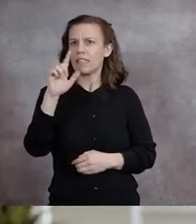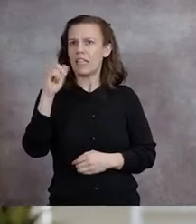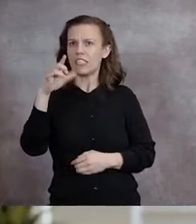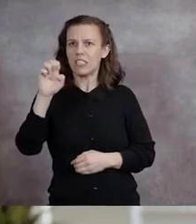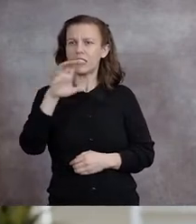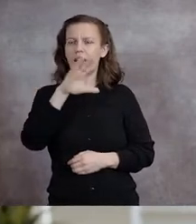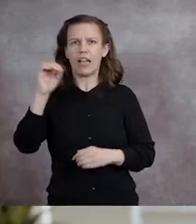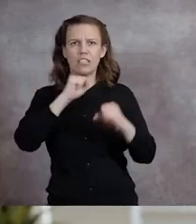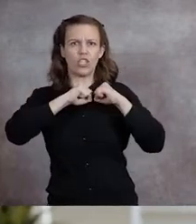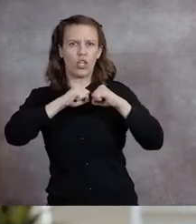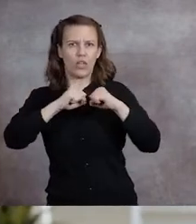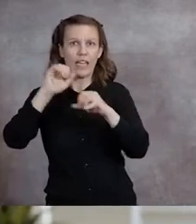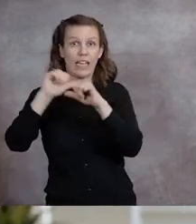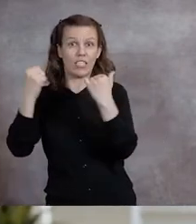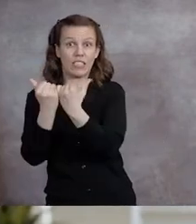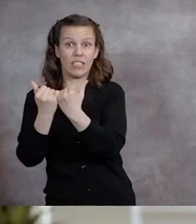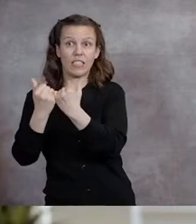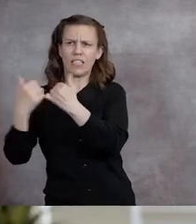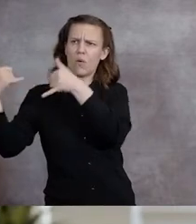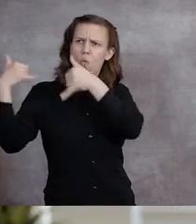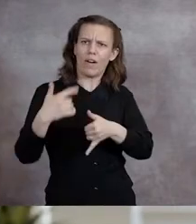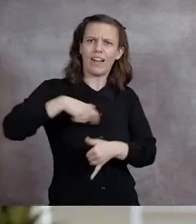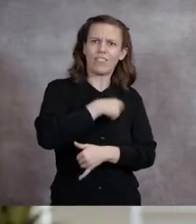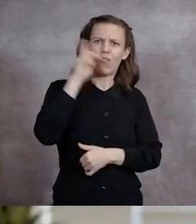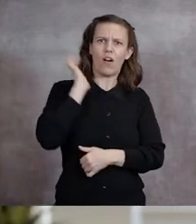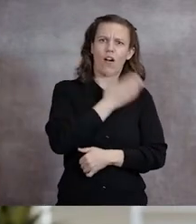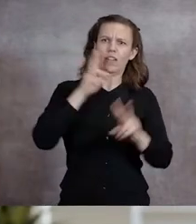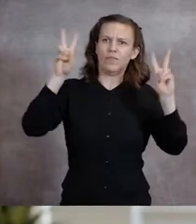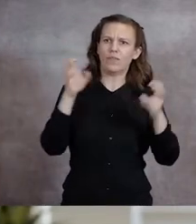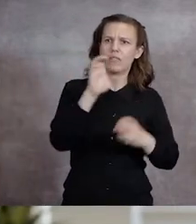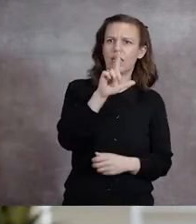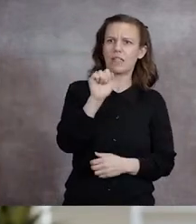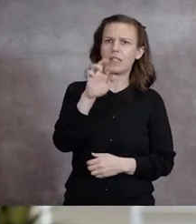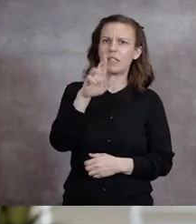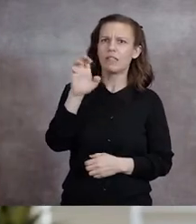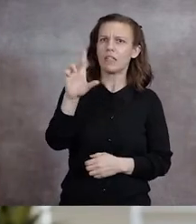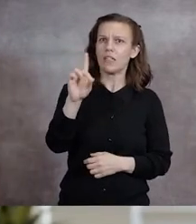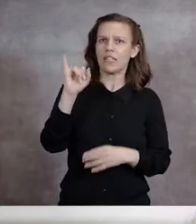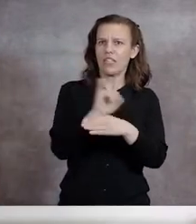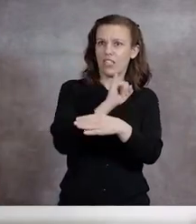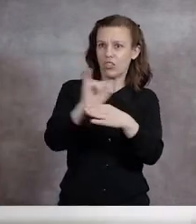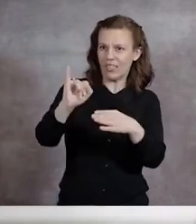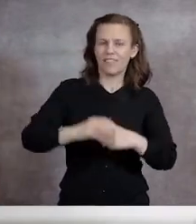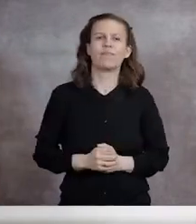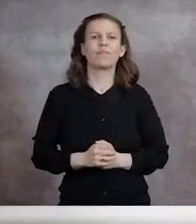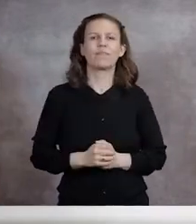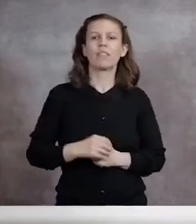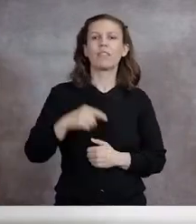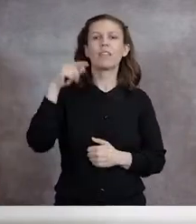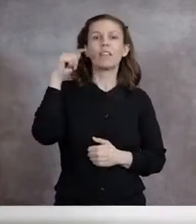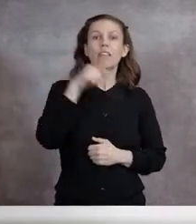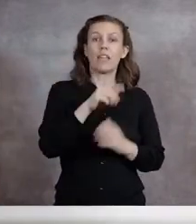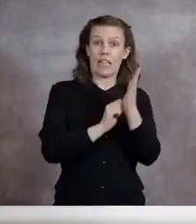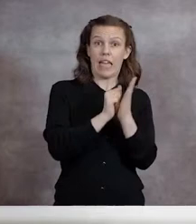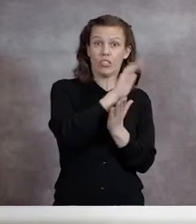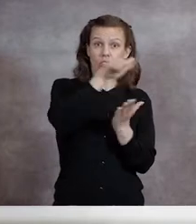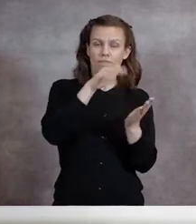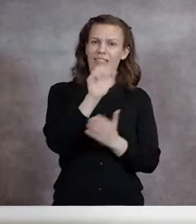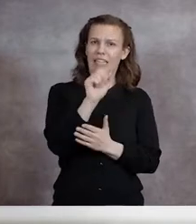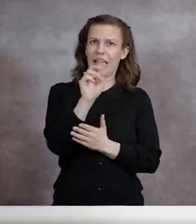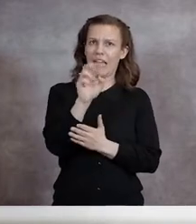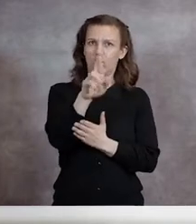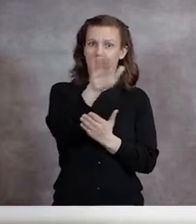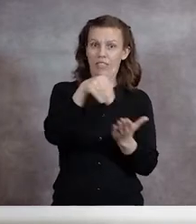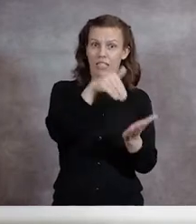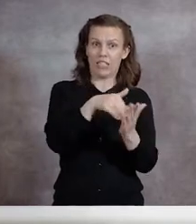Counterintelligence and Security Agency on so-called cleared industry. The UNM Comprehensive Cancer Center